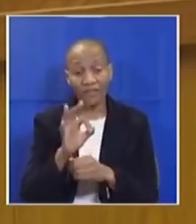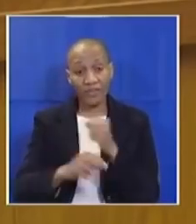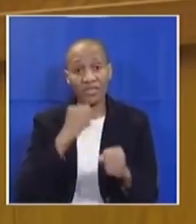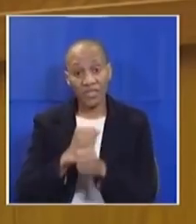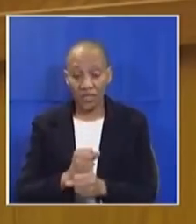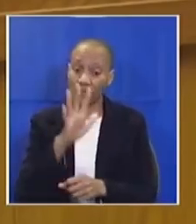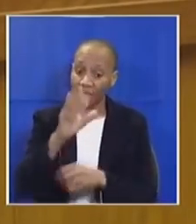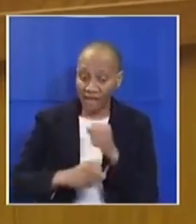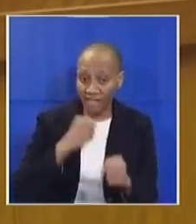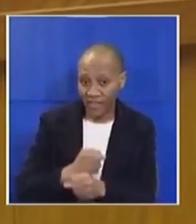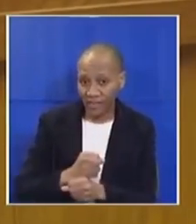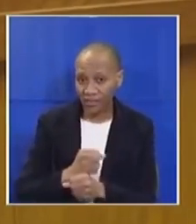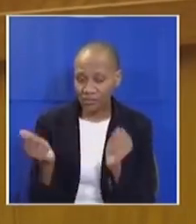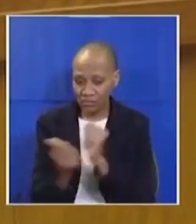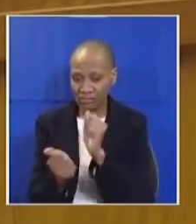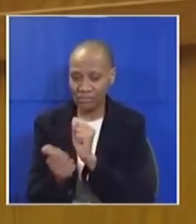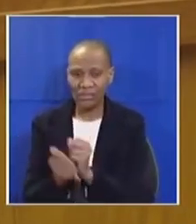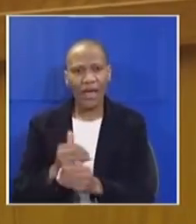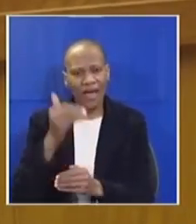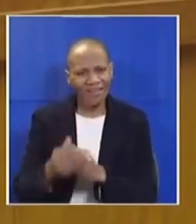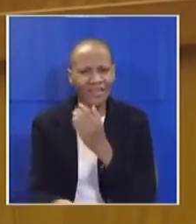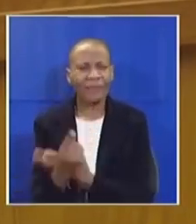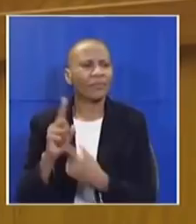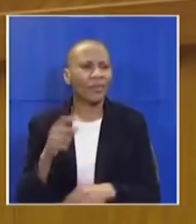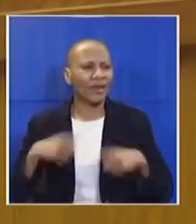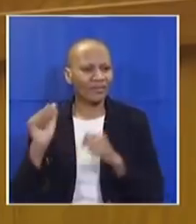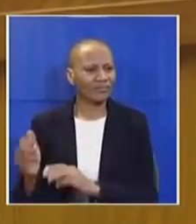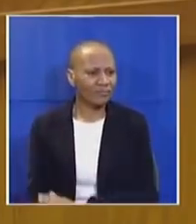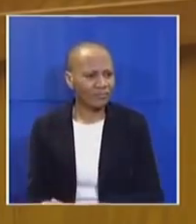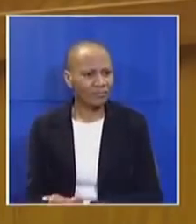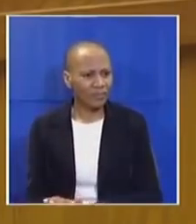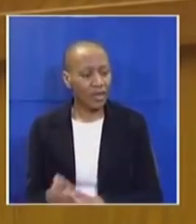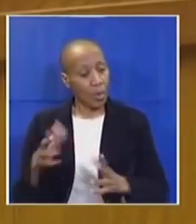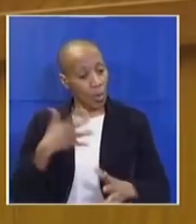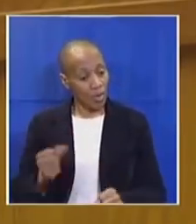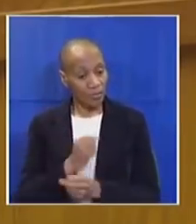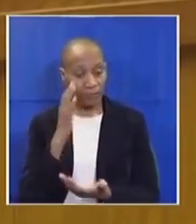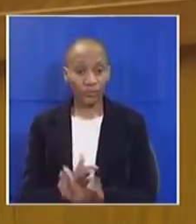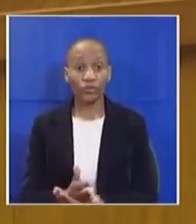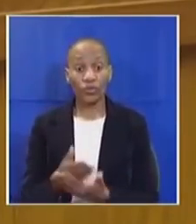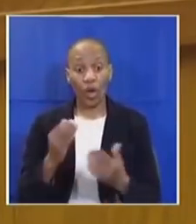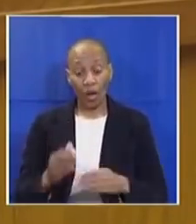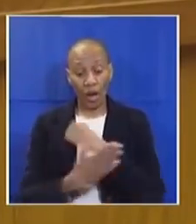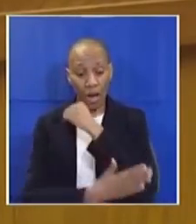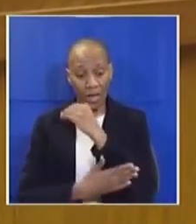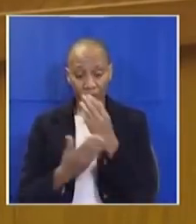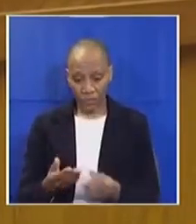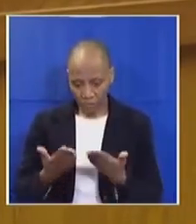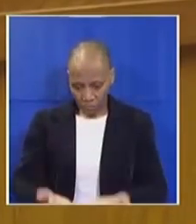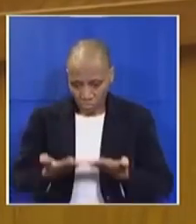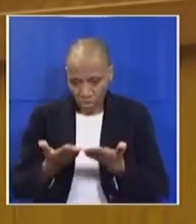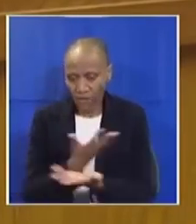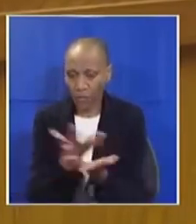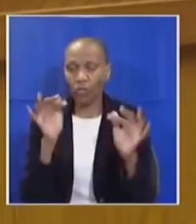after five years of imprisonment? If we are truly a country invested in freedom for its people, we show it by showing off those